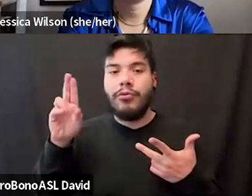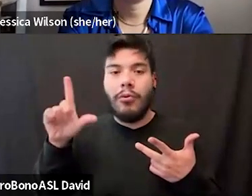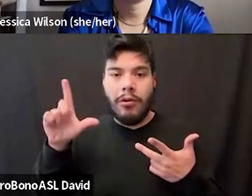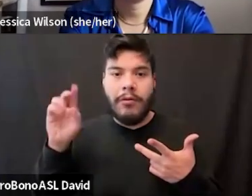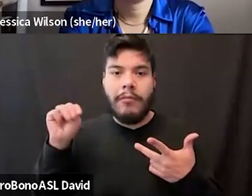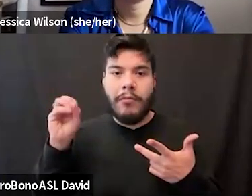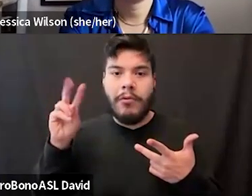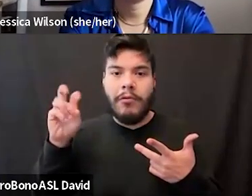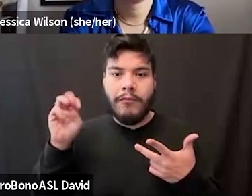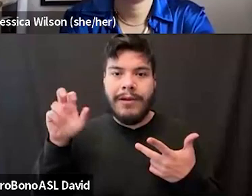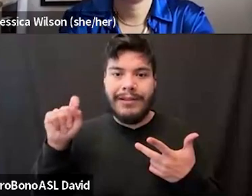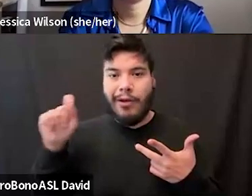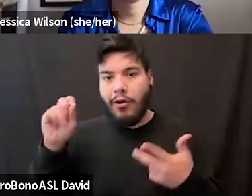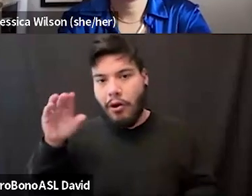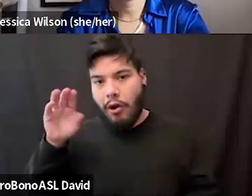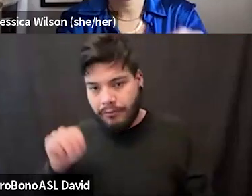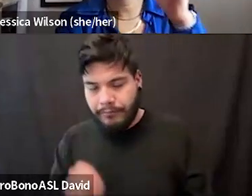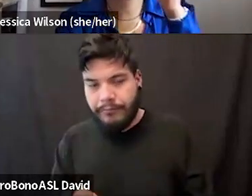And any final thought from you?